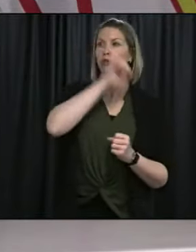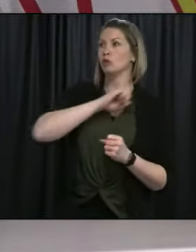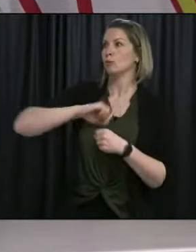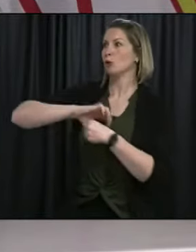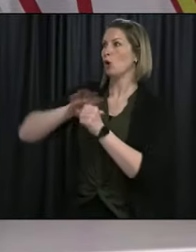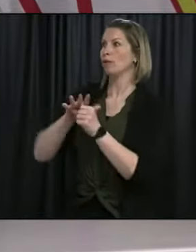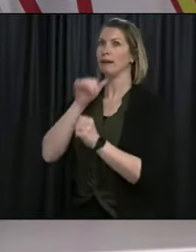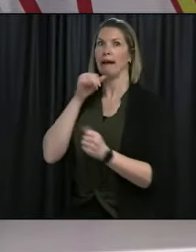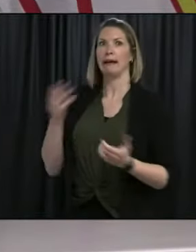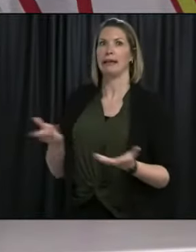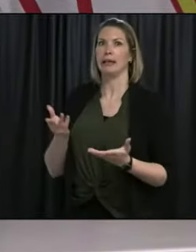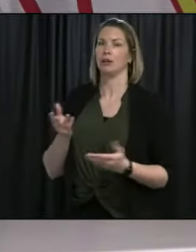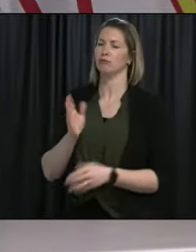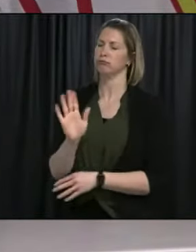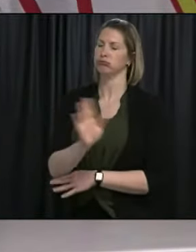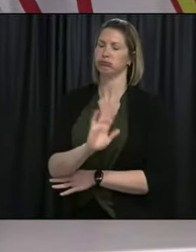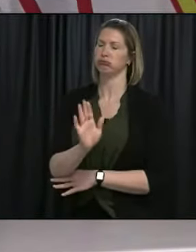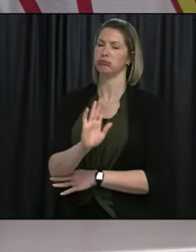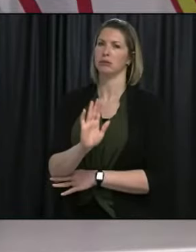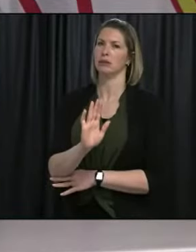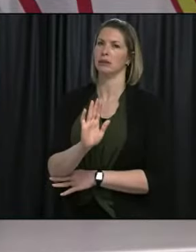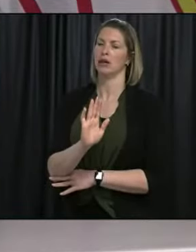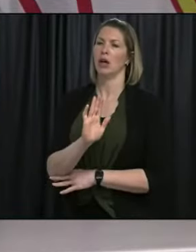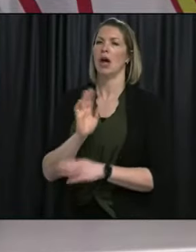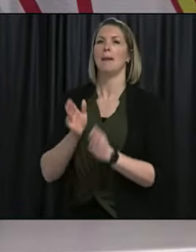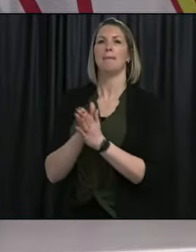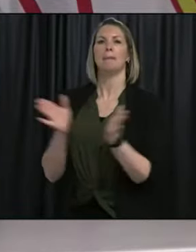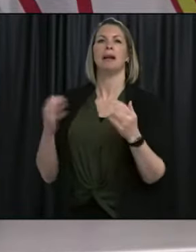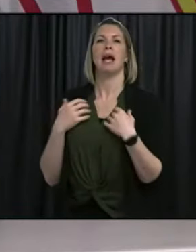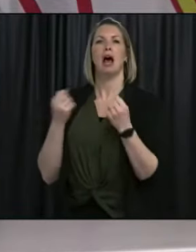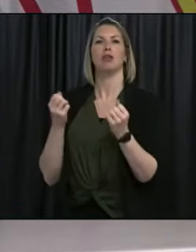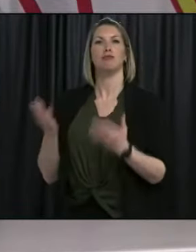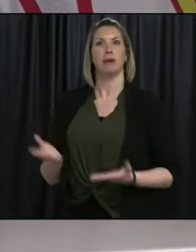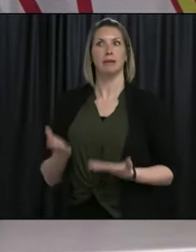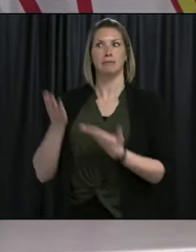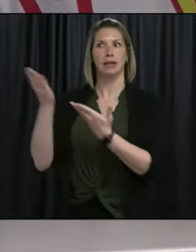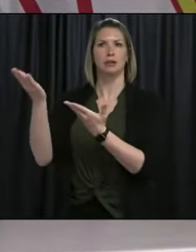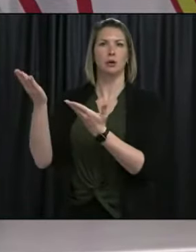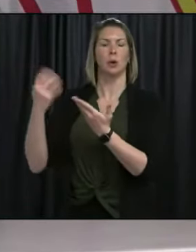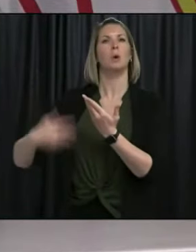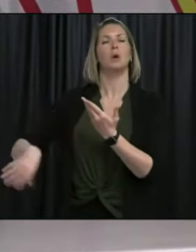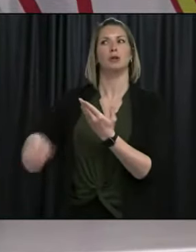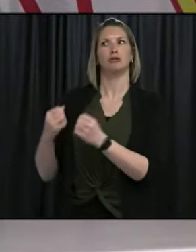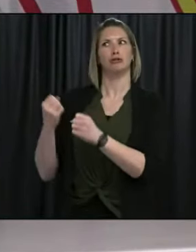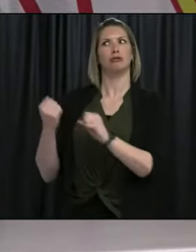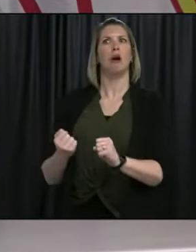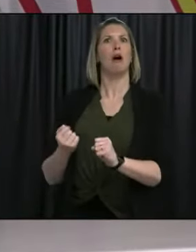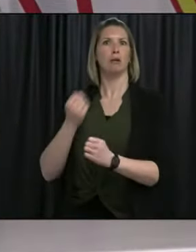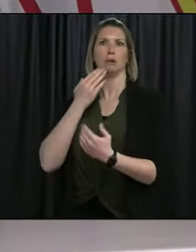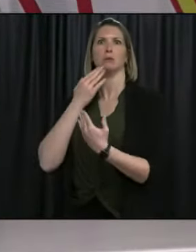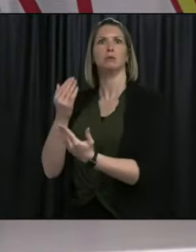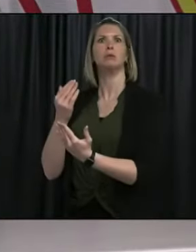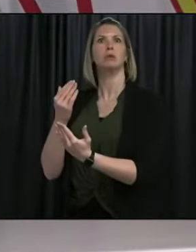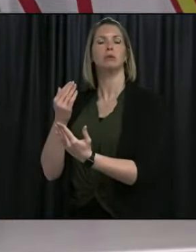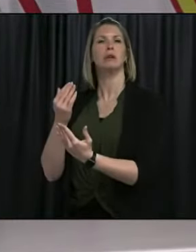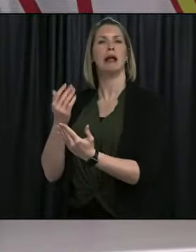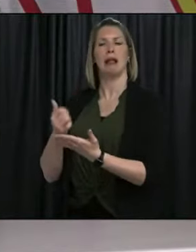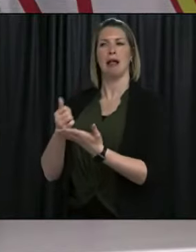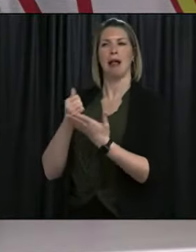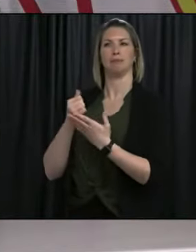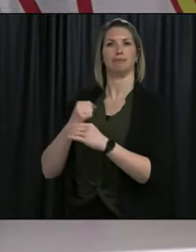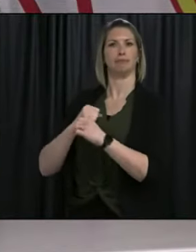Your actions should be guided by public health recommendations and not your own personal sense of security or risk. Every